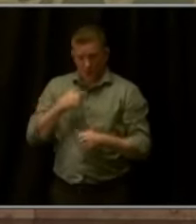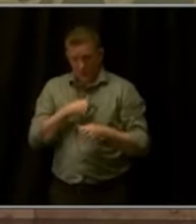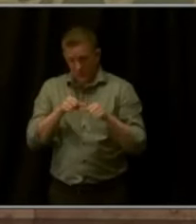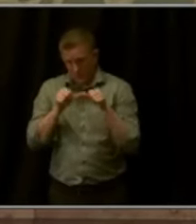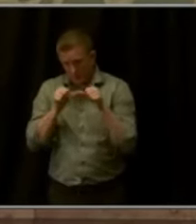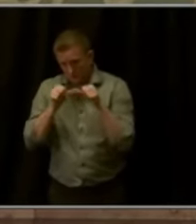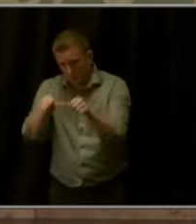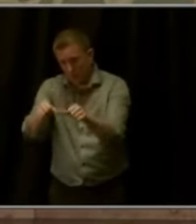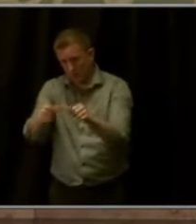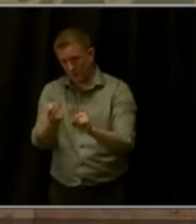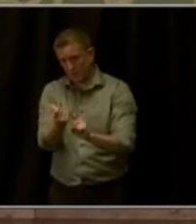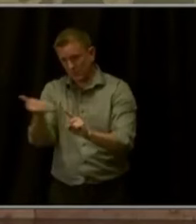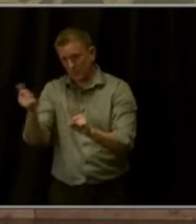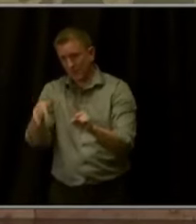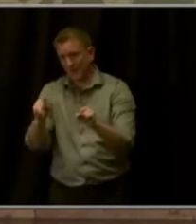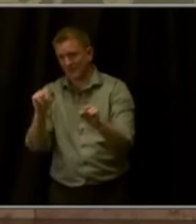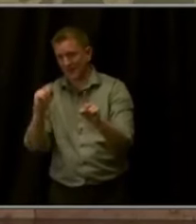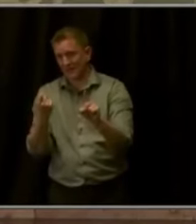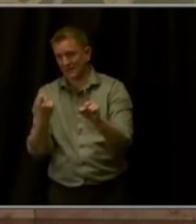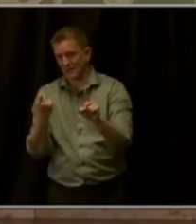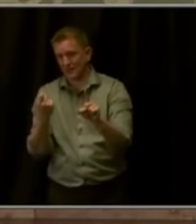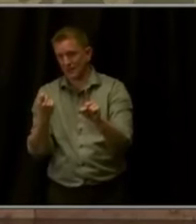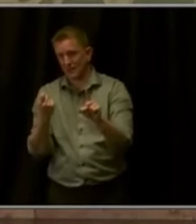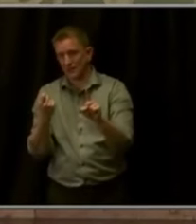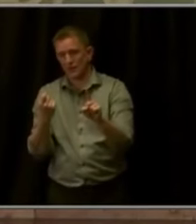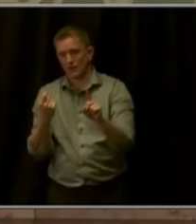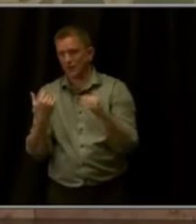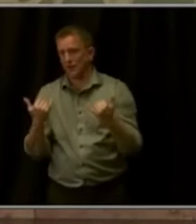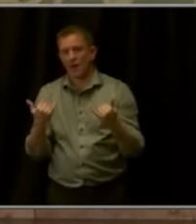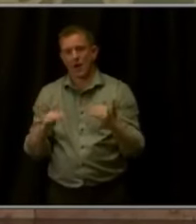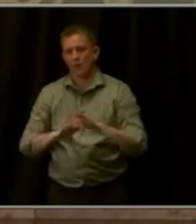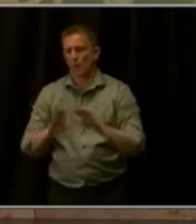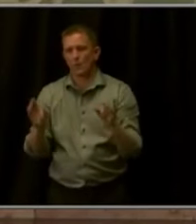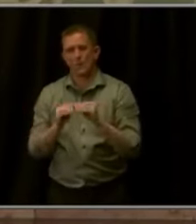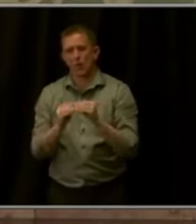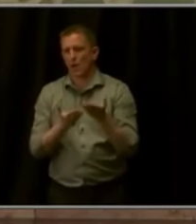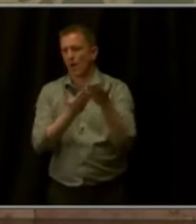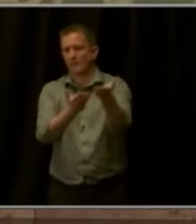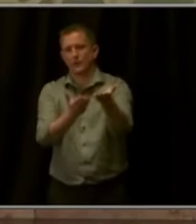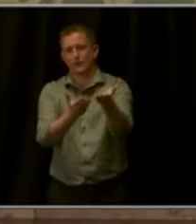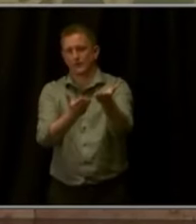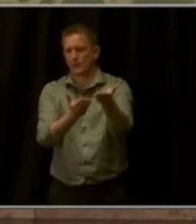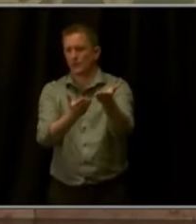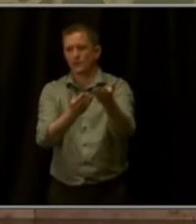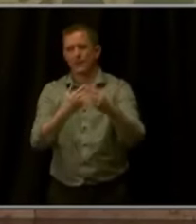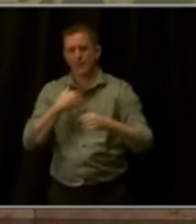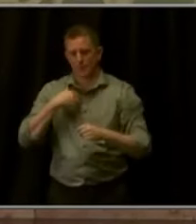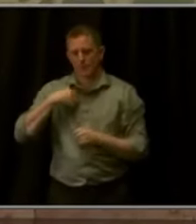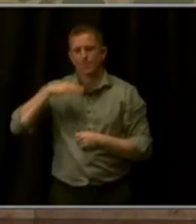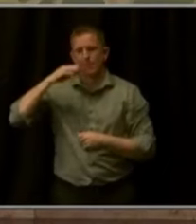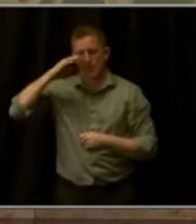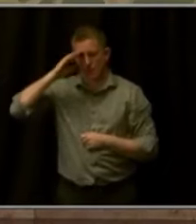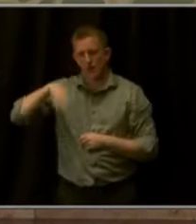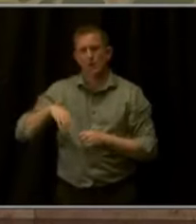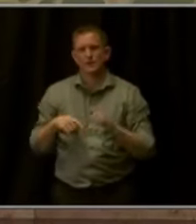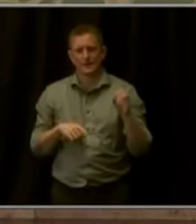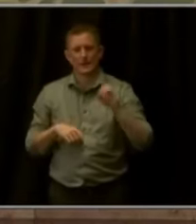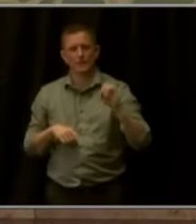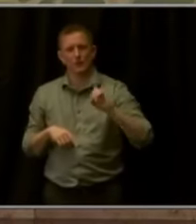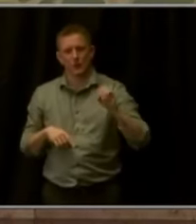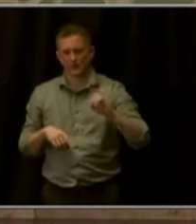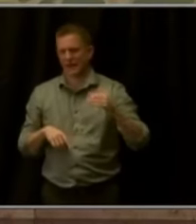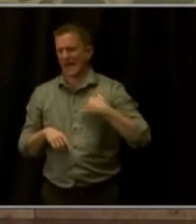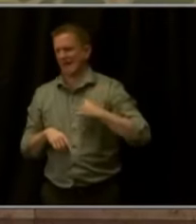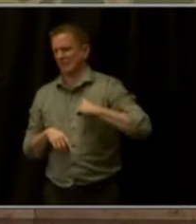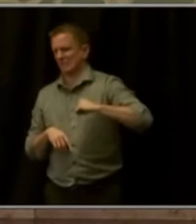particular mechanism is no longer active. And I know that a couple, maybe a few Democrats in the past have been skeptical of